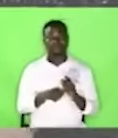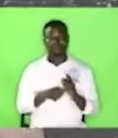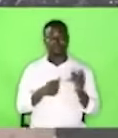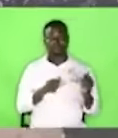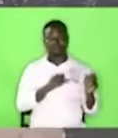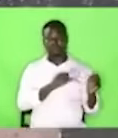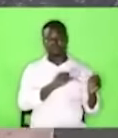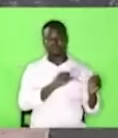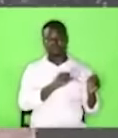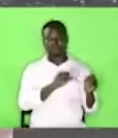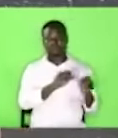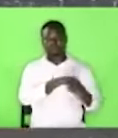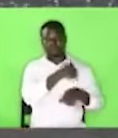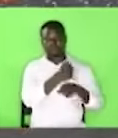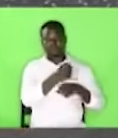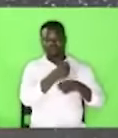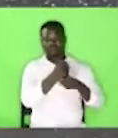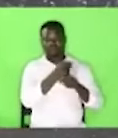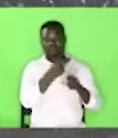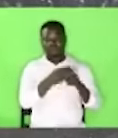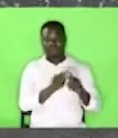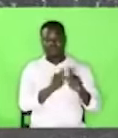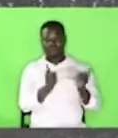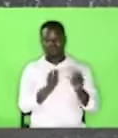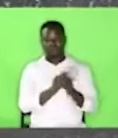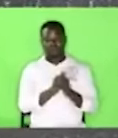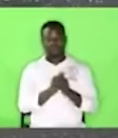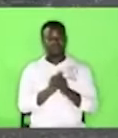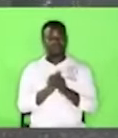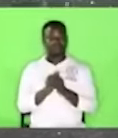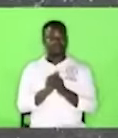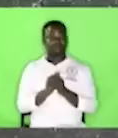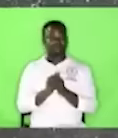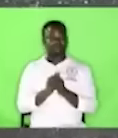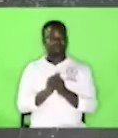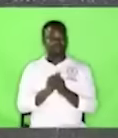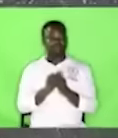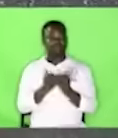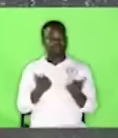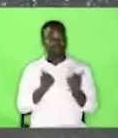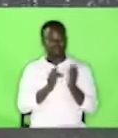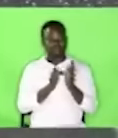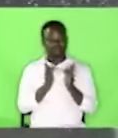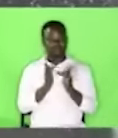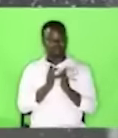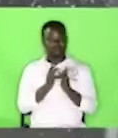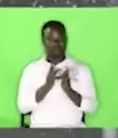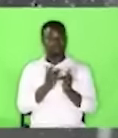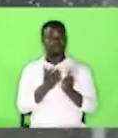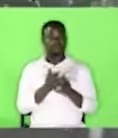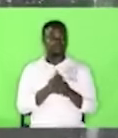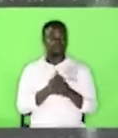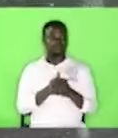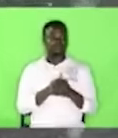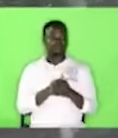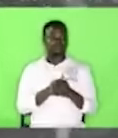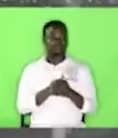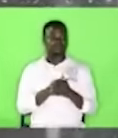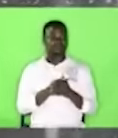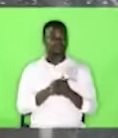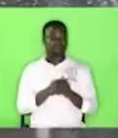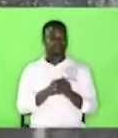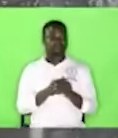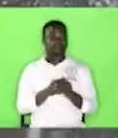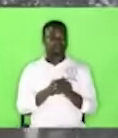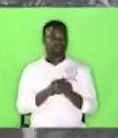name different what about Jesus are you together hmm I'm sure